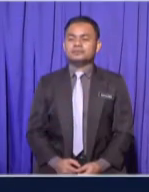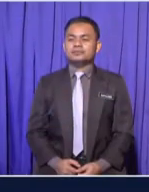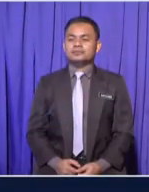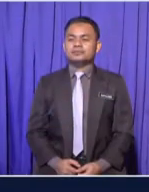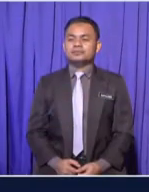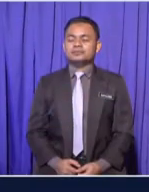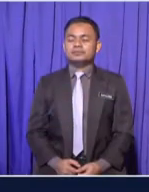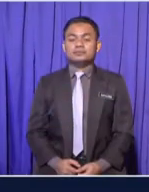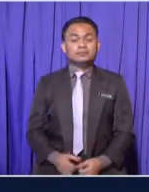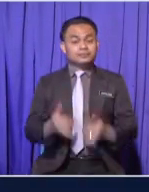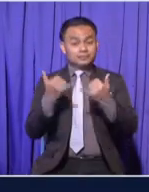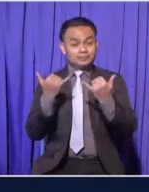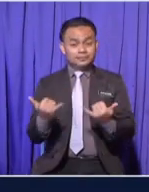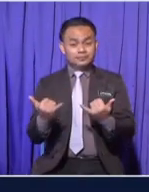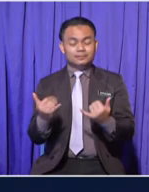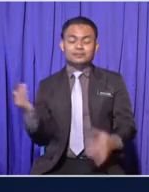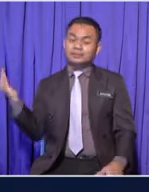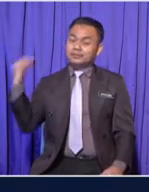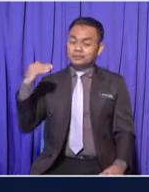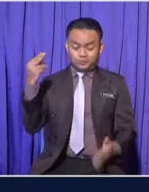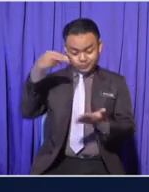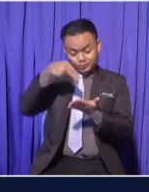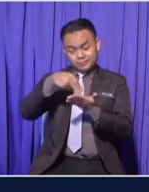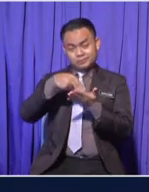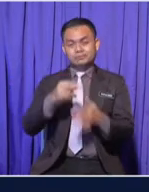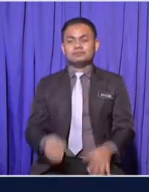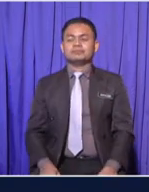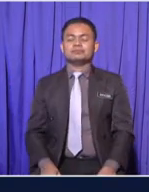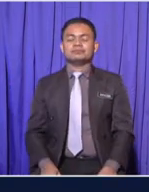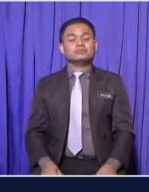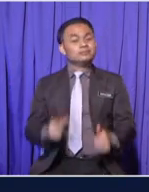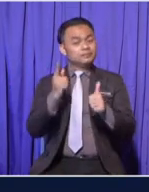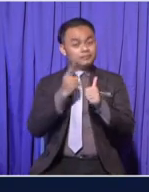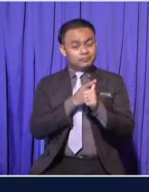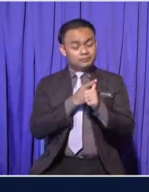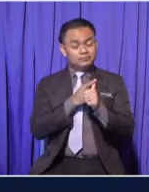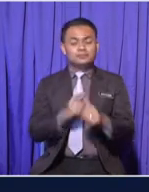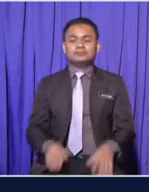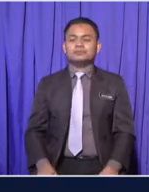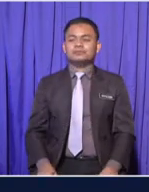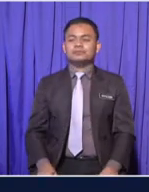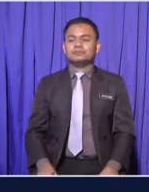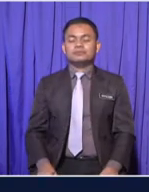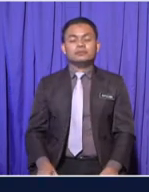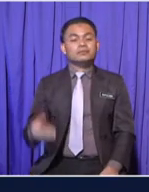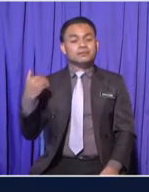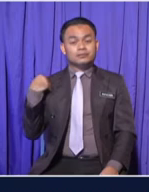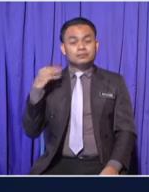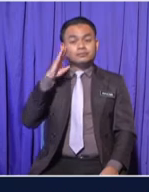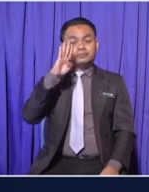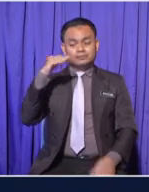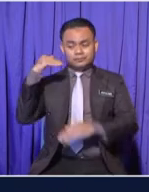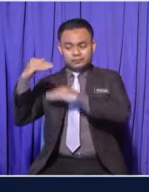Now Let's review Number one There are Four